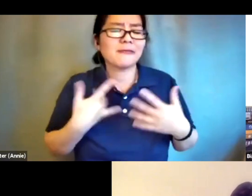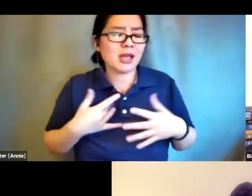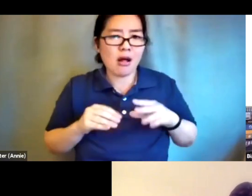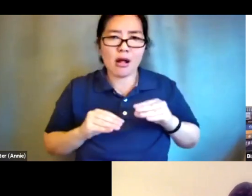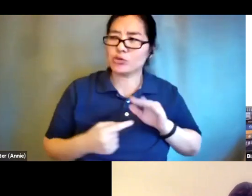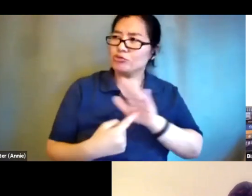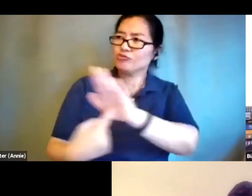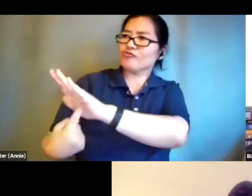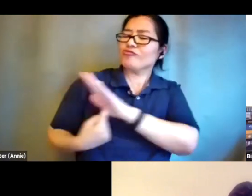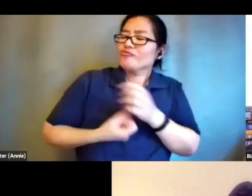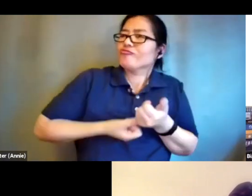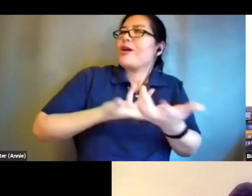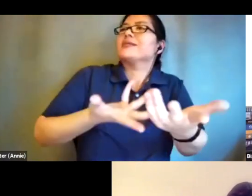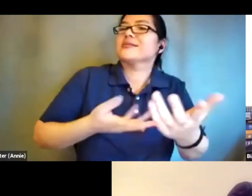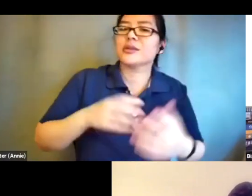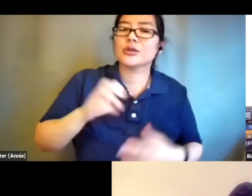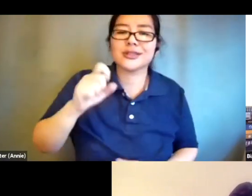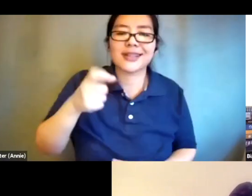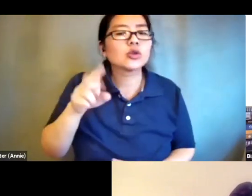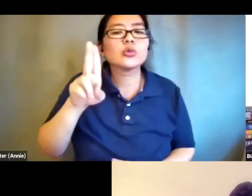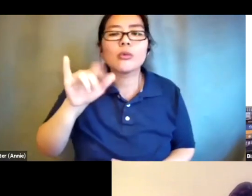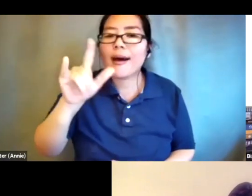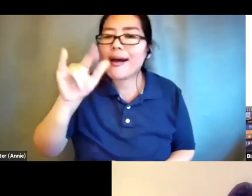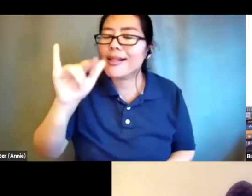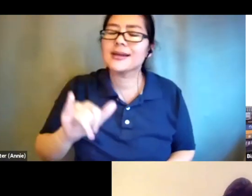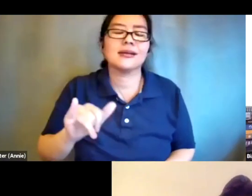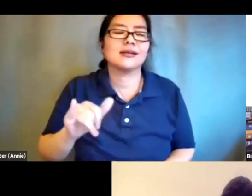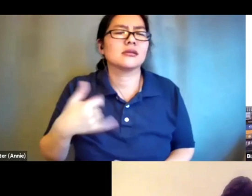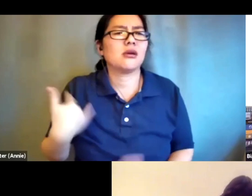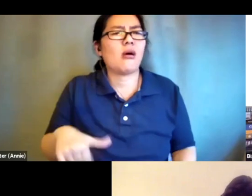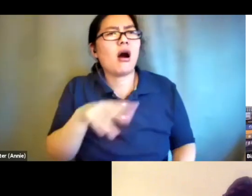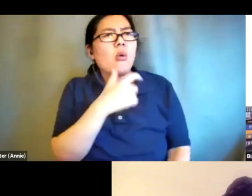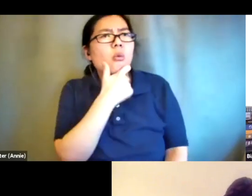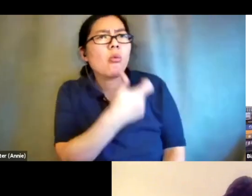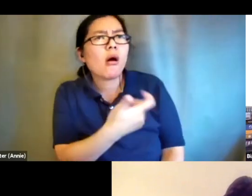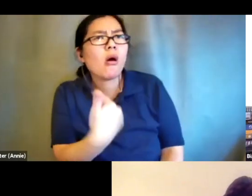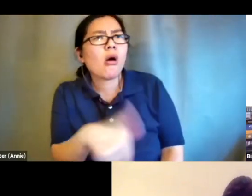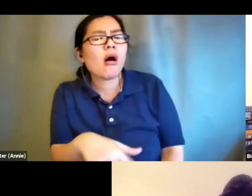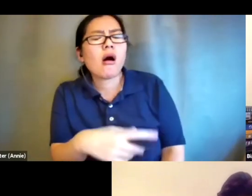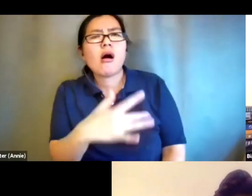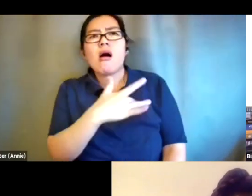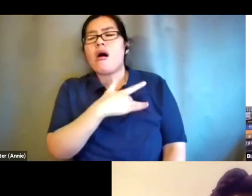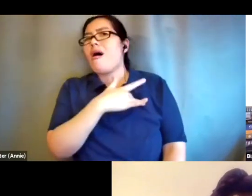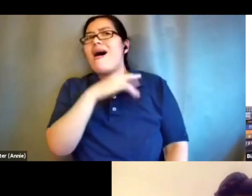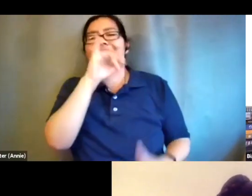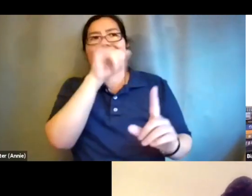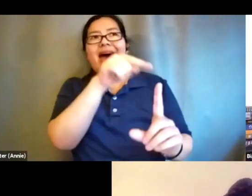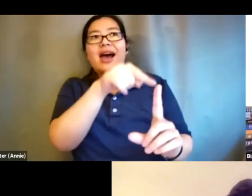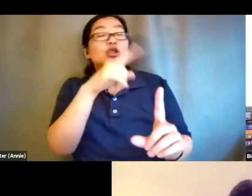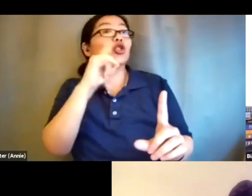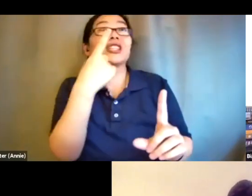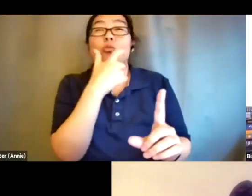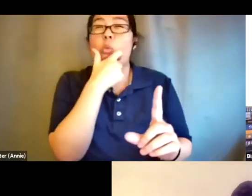and so i was struck by the power of um how witnessing that is its own kind of medicine and of course